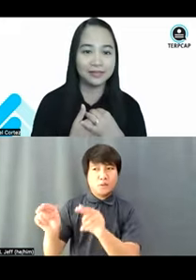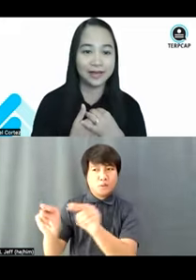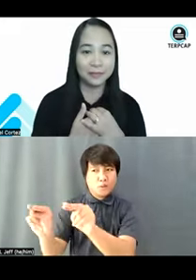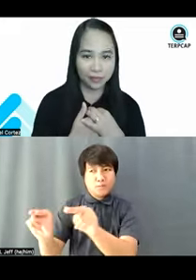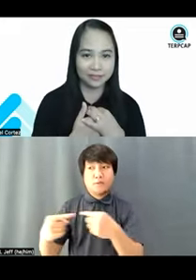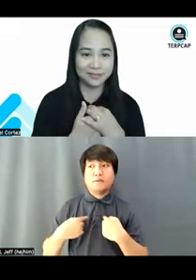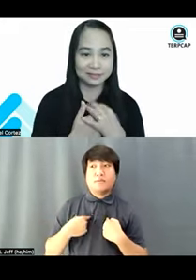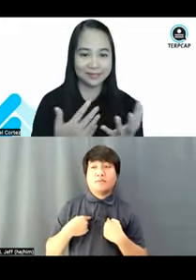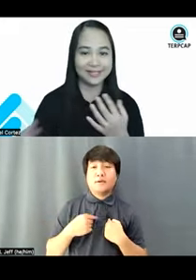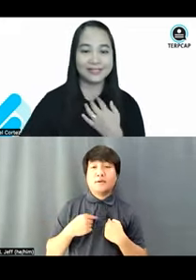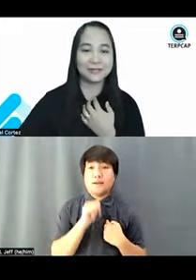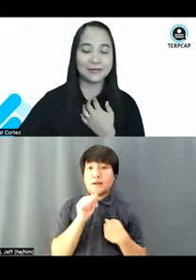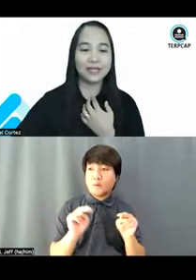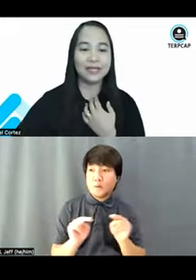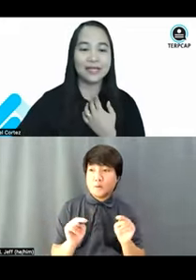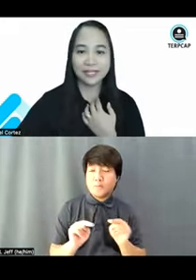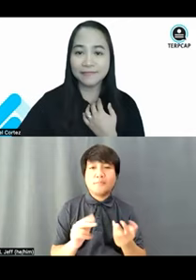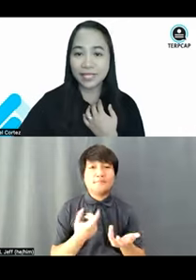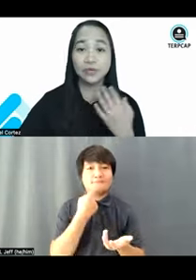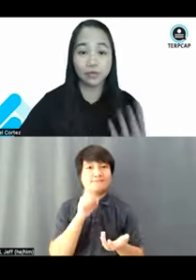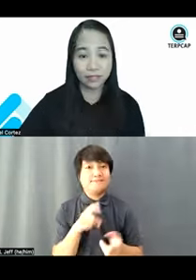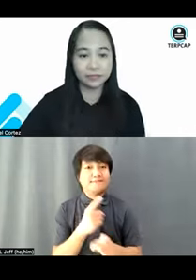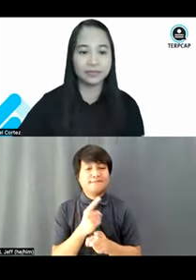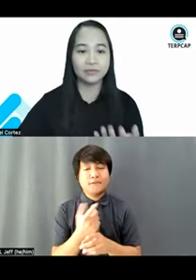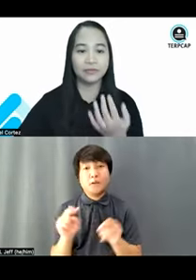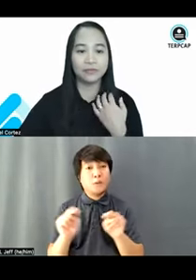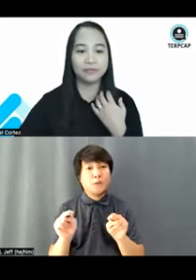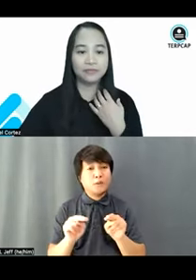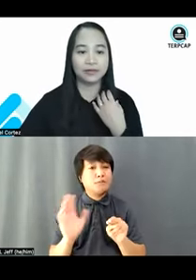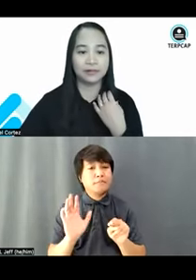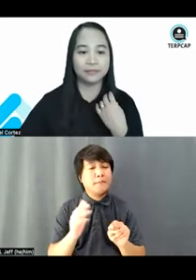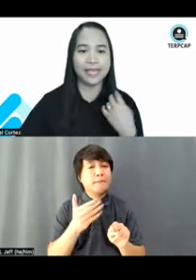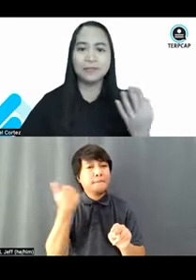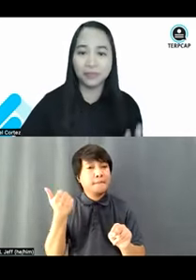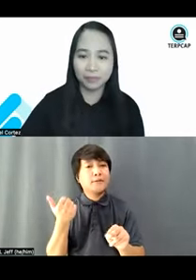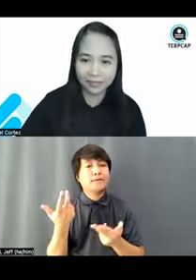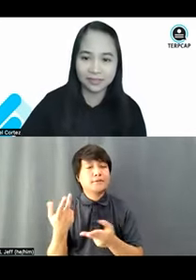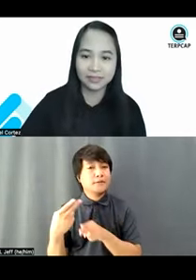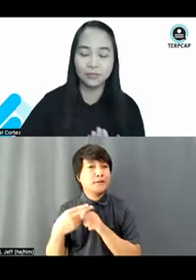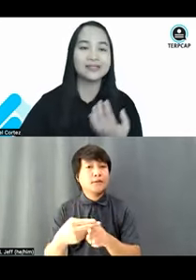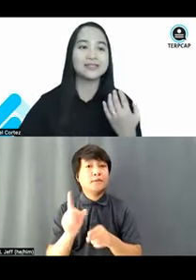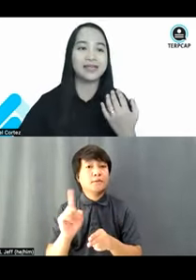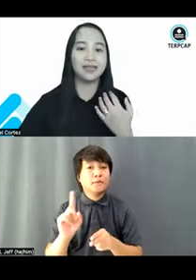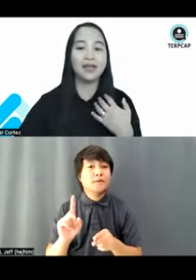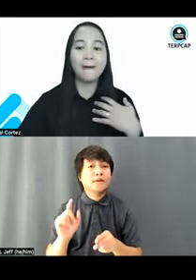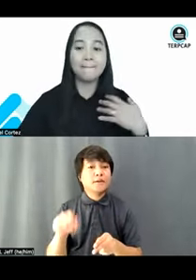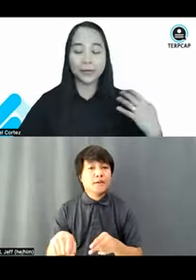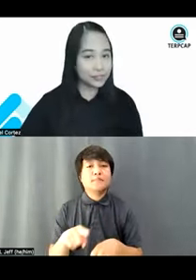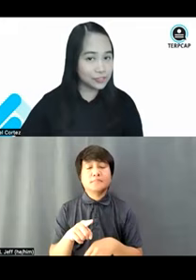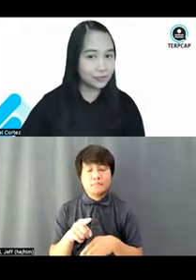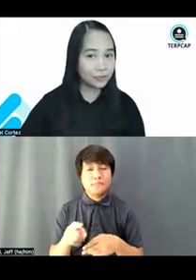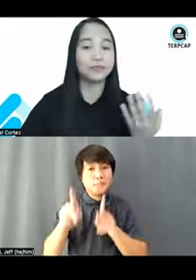abnormal, right? So, instead of saying normal or able-bodied, we can say